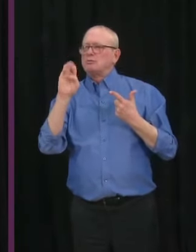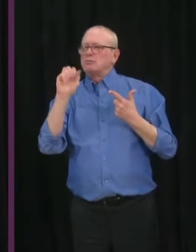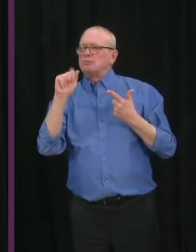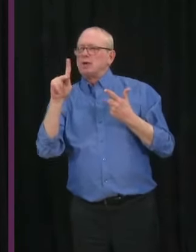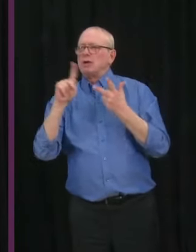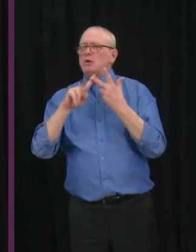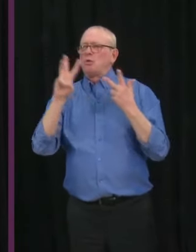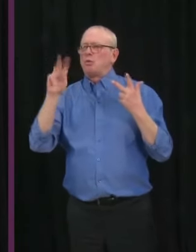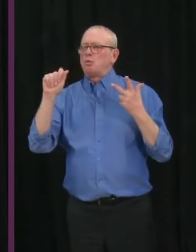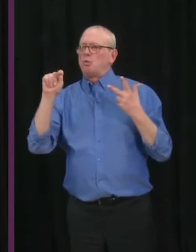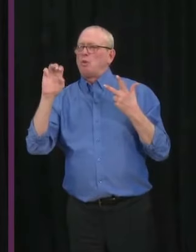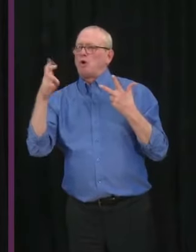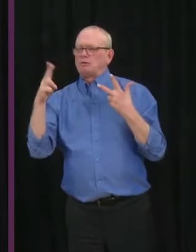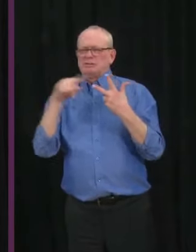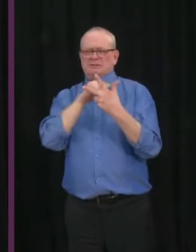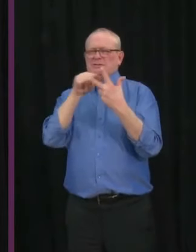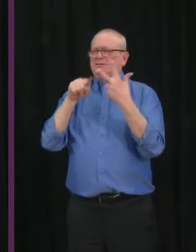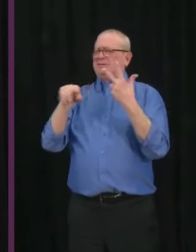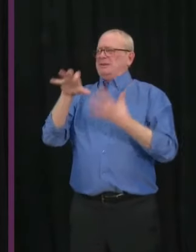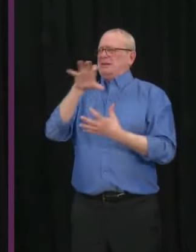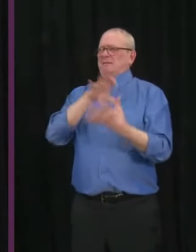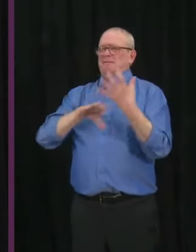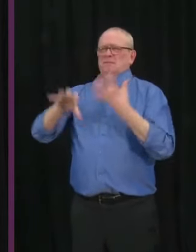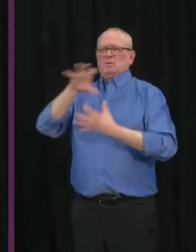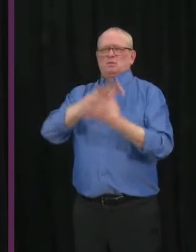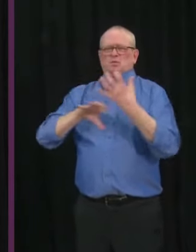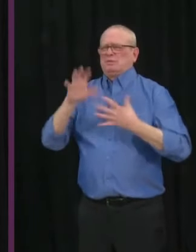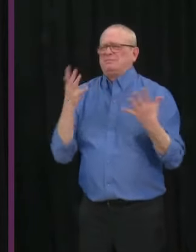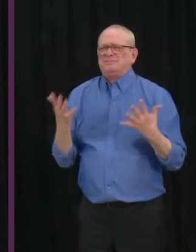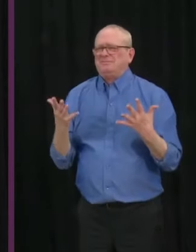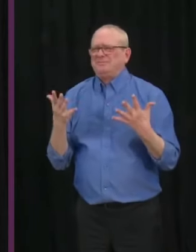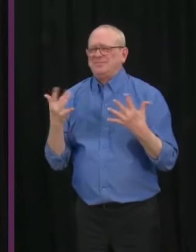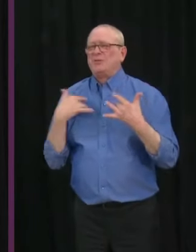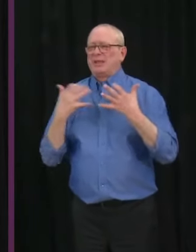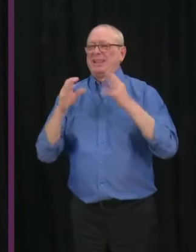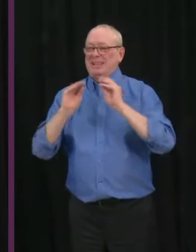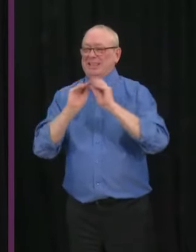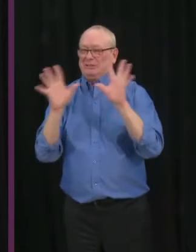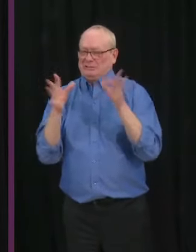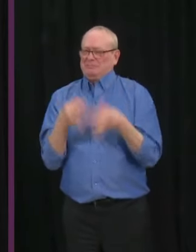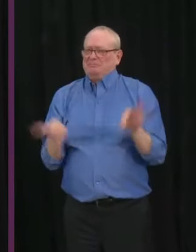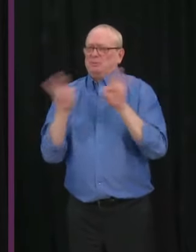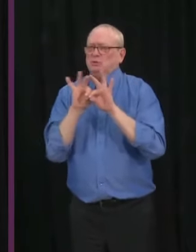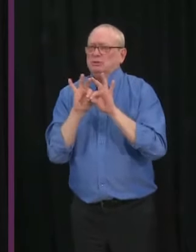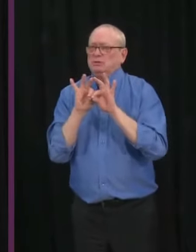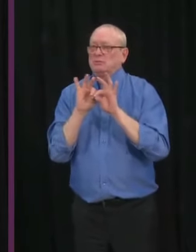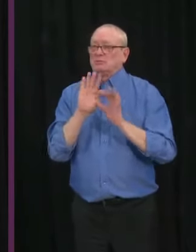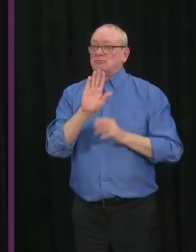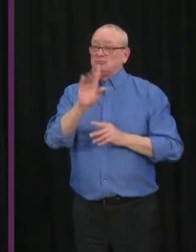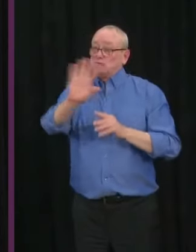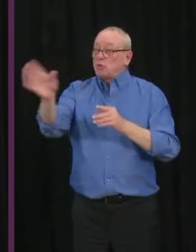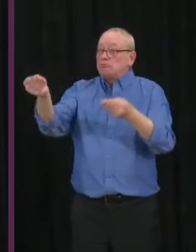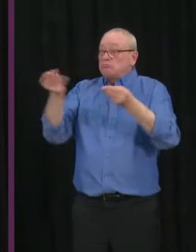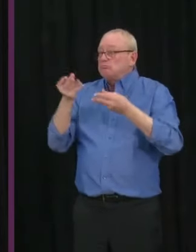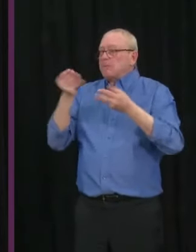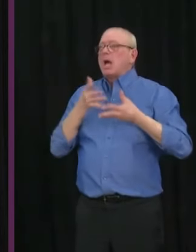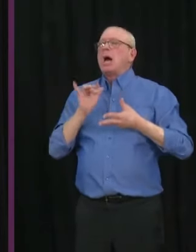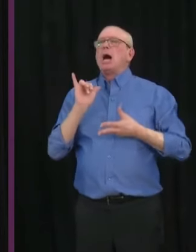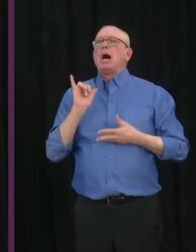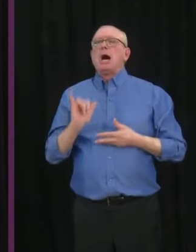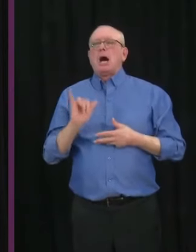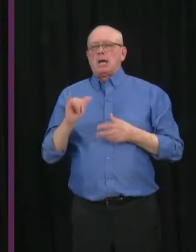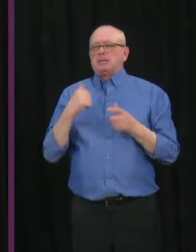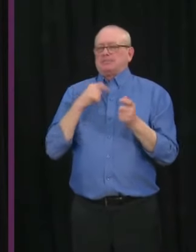key, especially when it comes to matters of public health, so we have listened to this feedback and updated our school outbreak